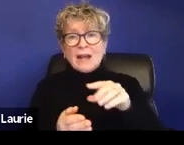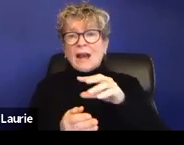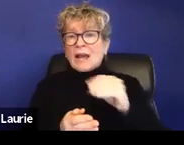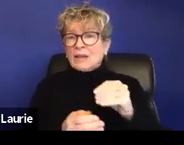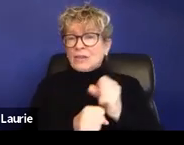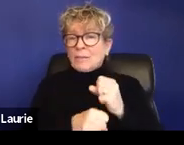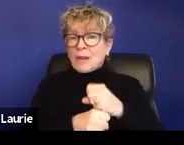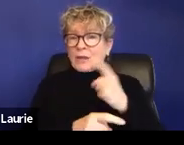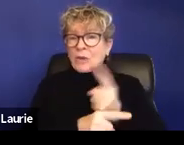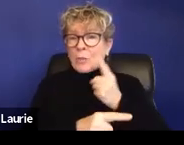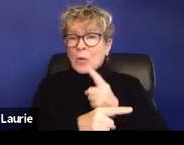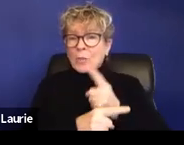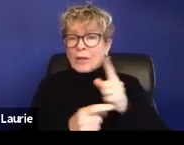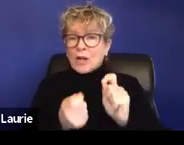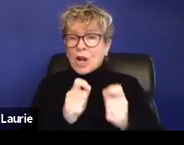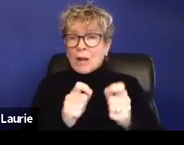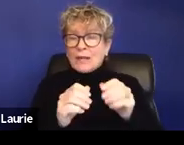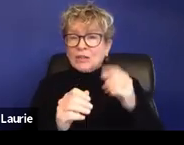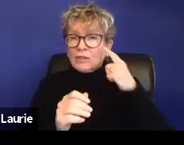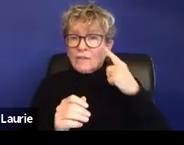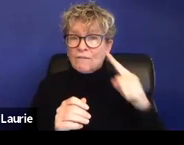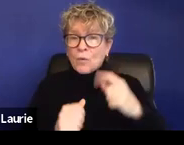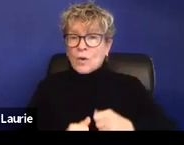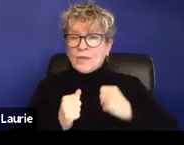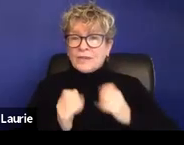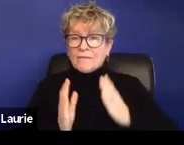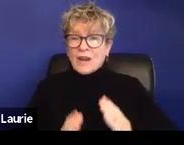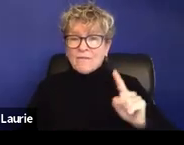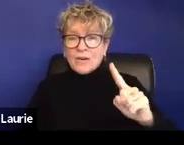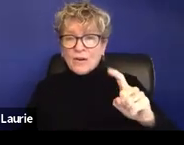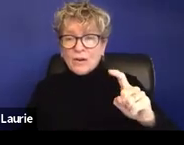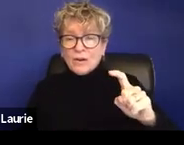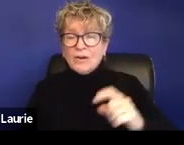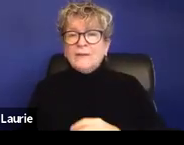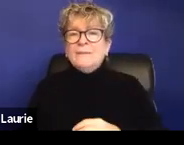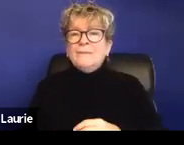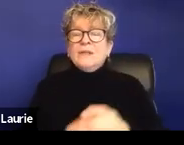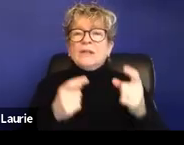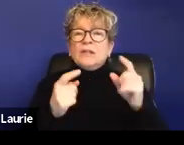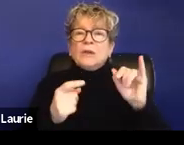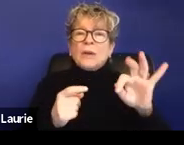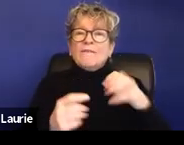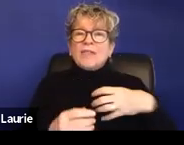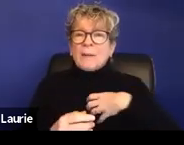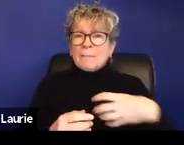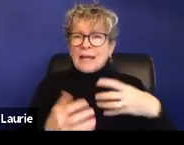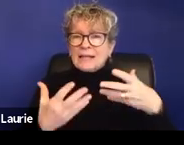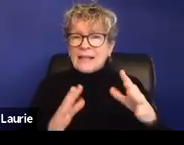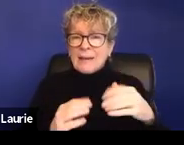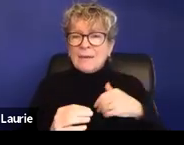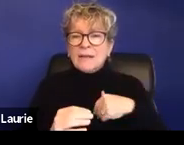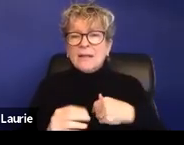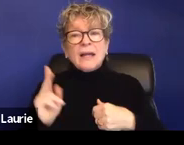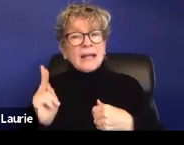for the survivor? So, you know, once a complaint has been made, once campus officials, this is K through 12